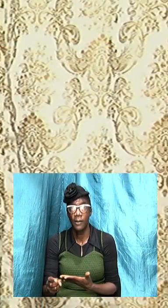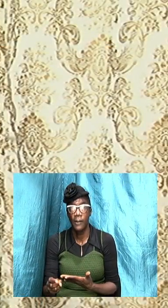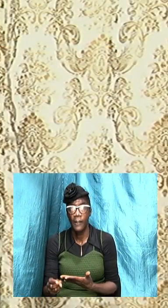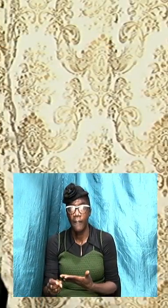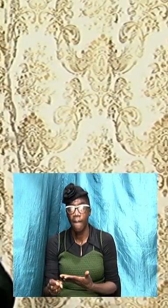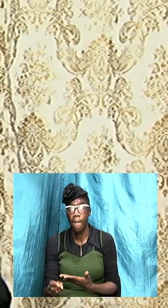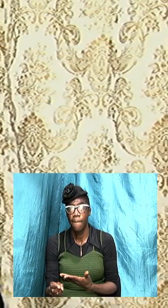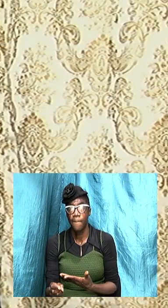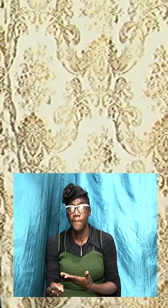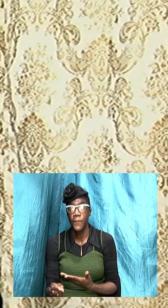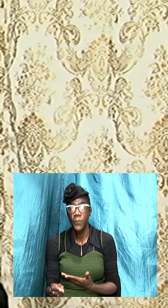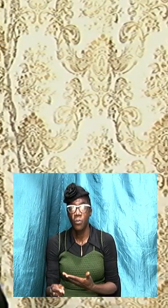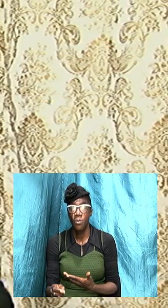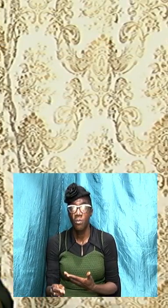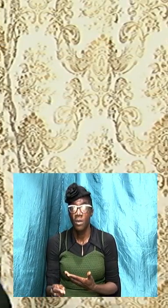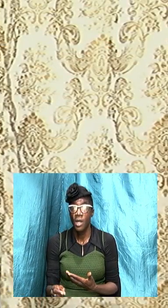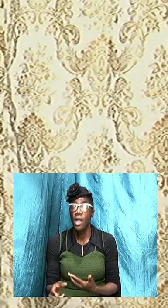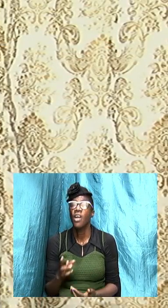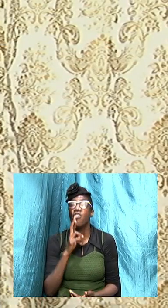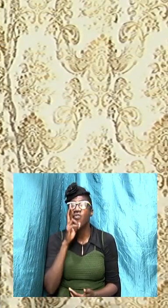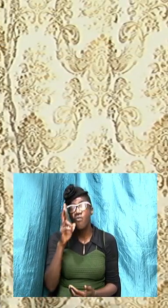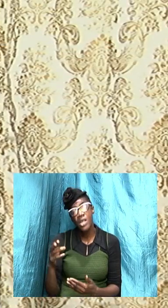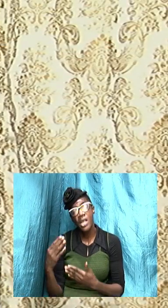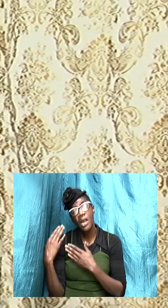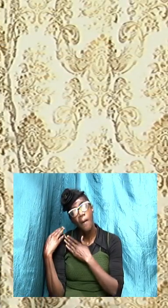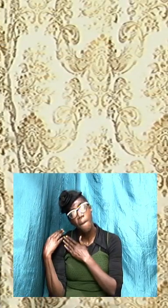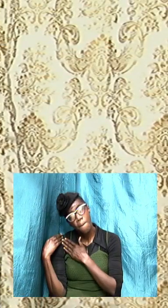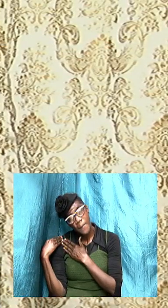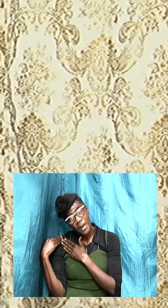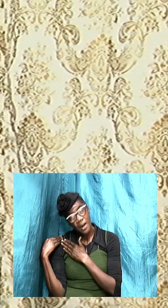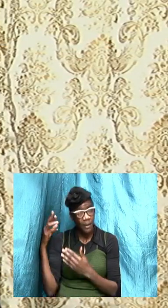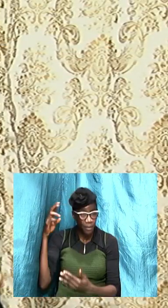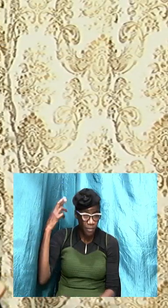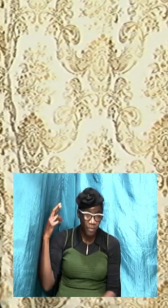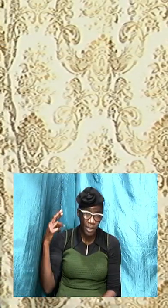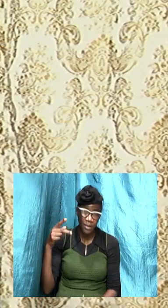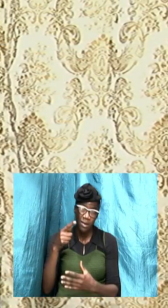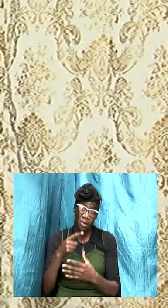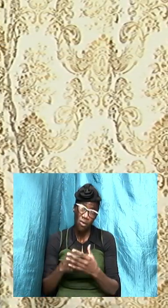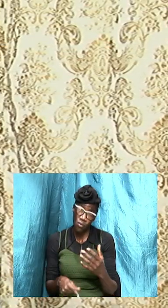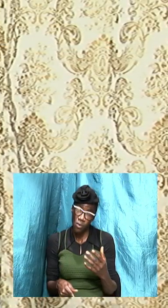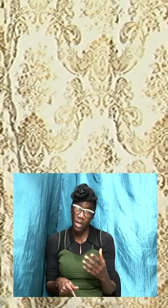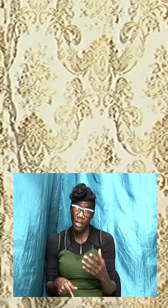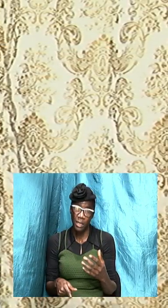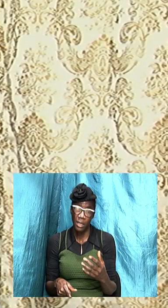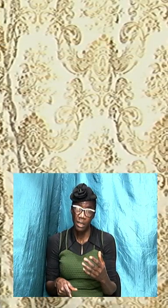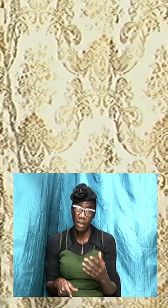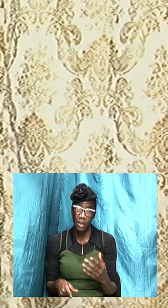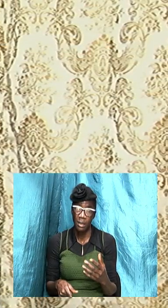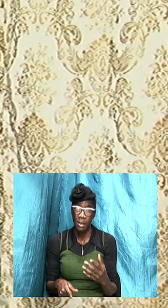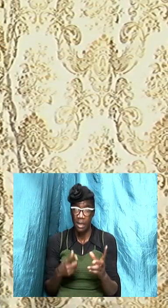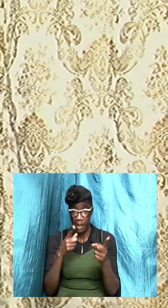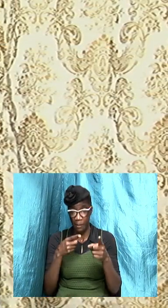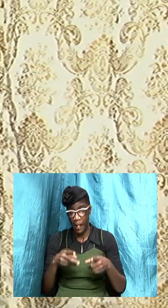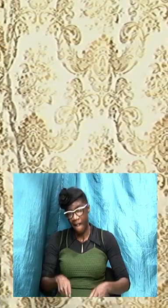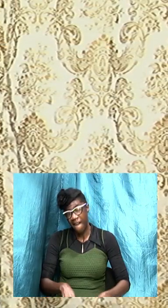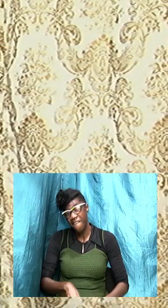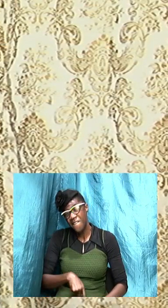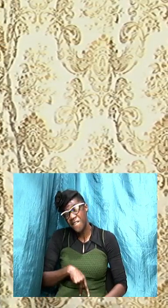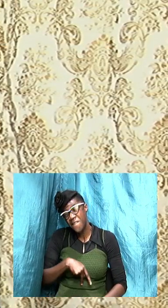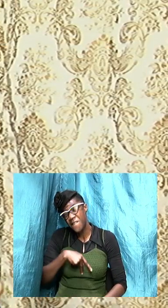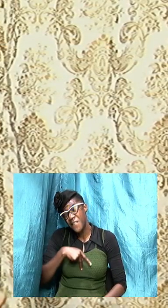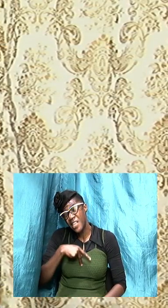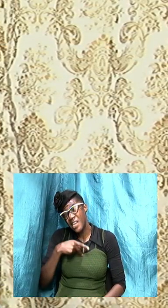reason real burden you know why you know what I'm feeling you know it's for souls because